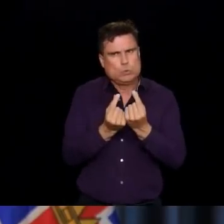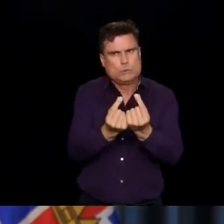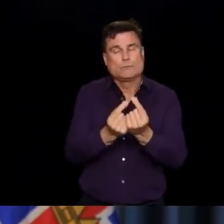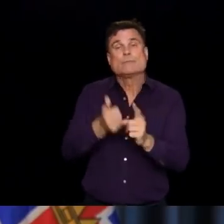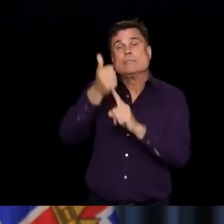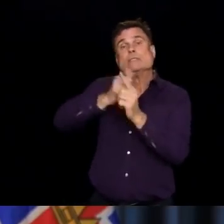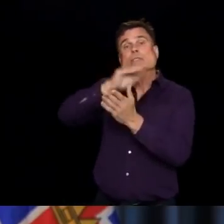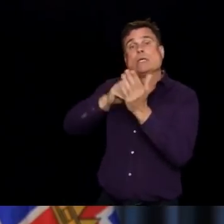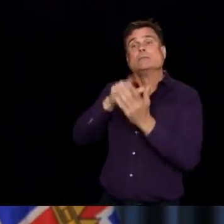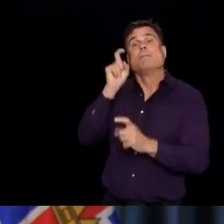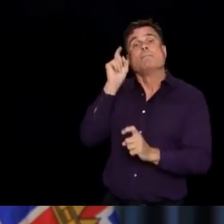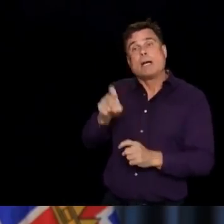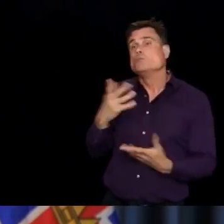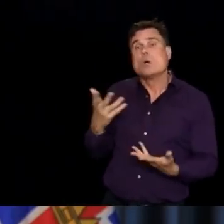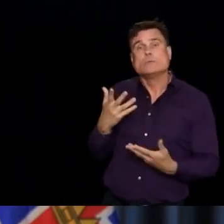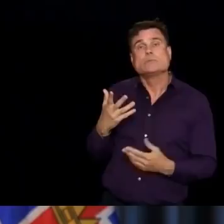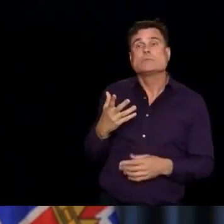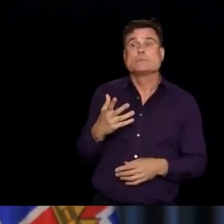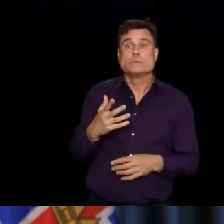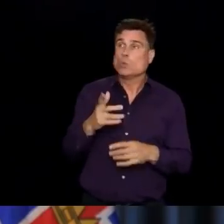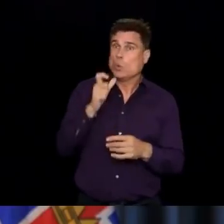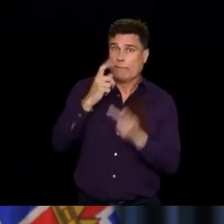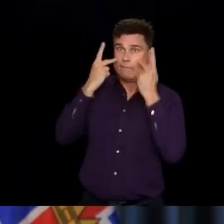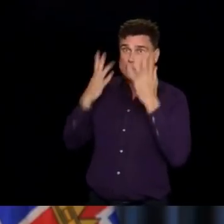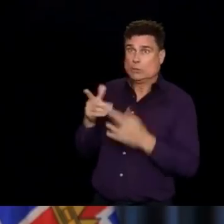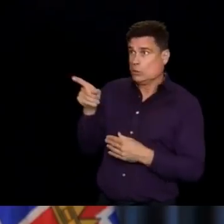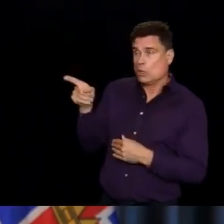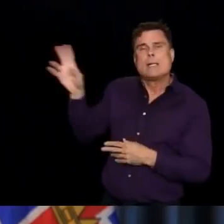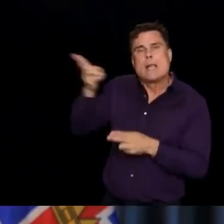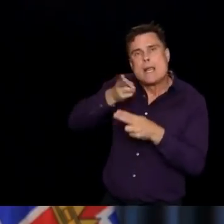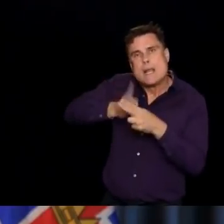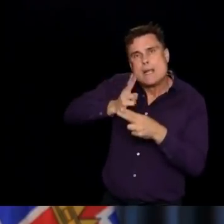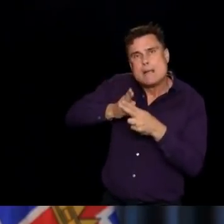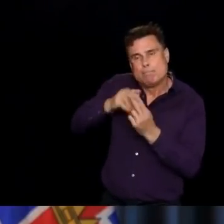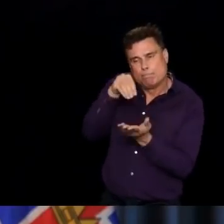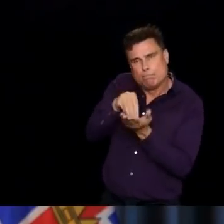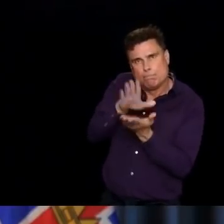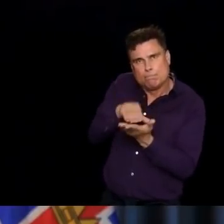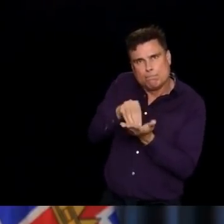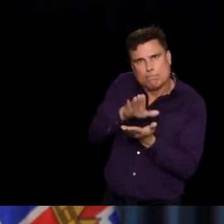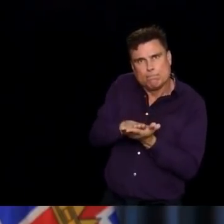and their contact information. I'll have more information on Thursday on the progress that feels